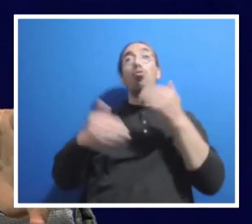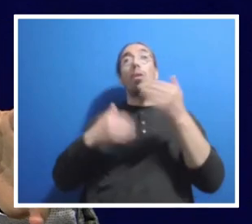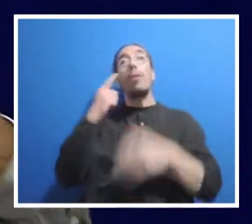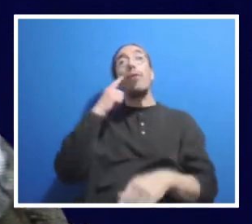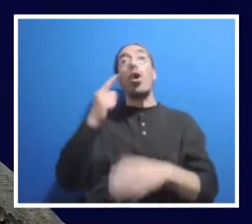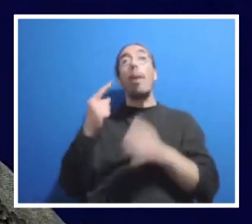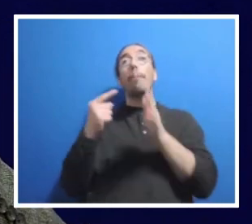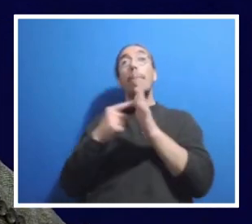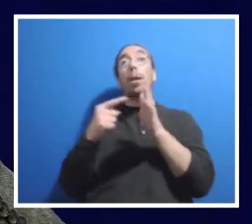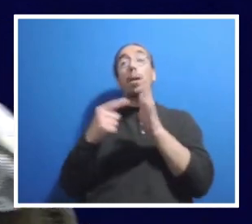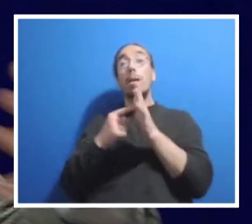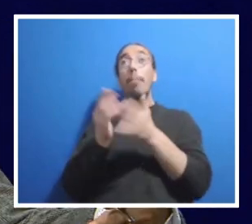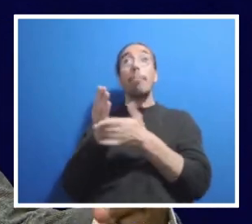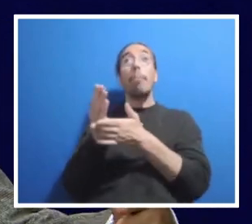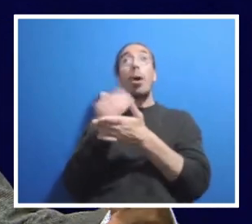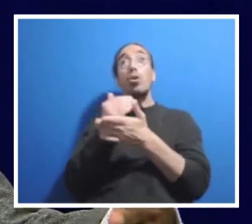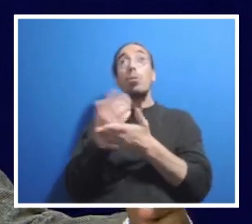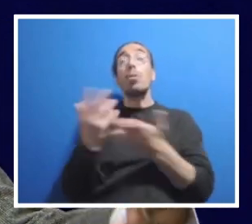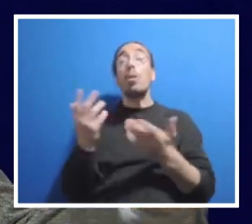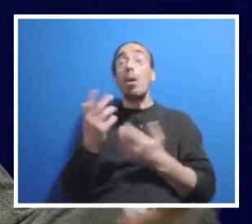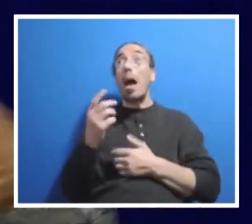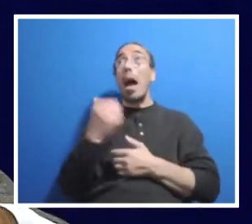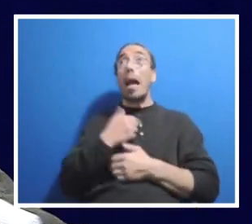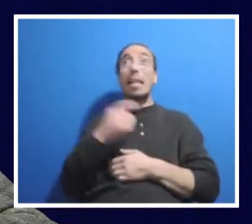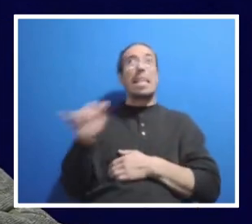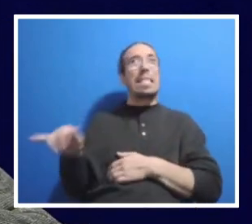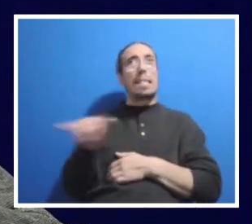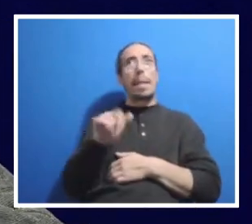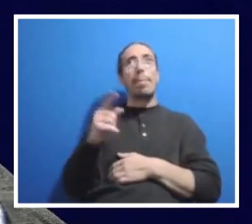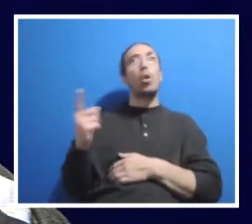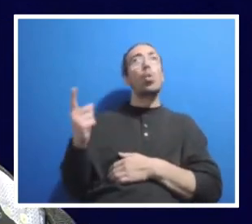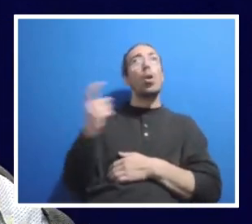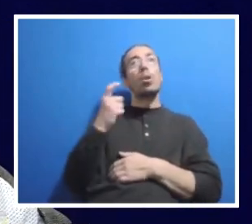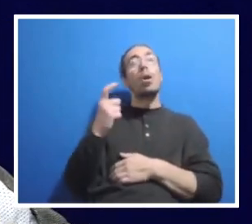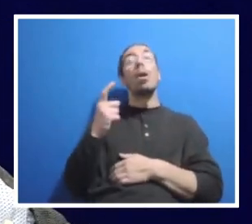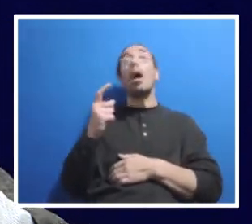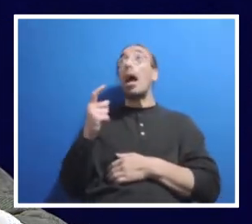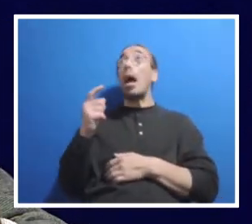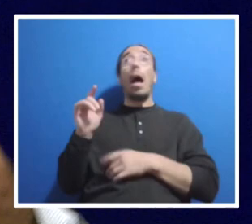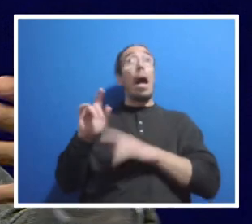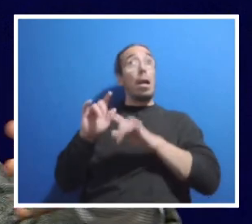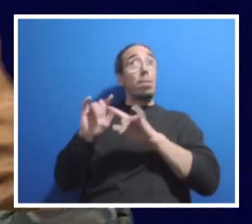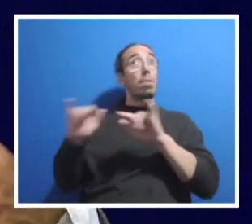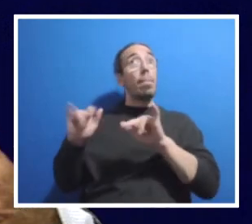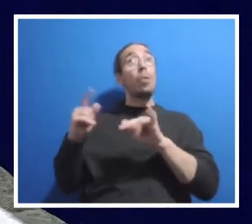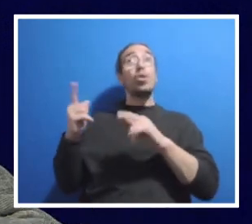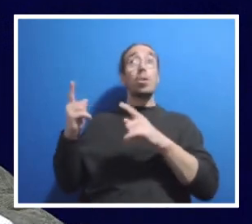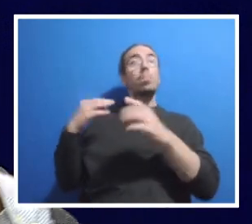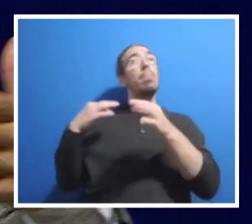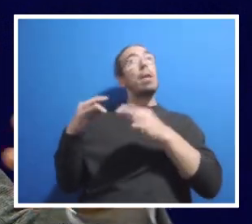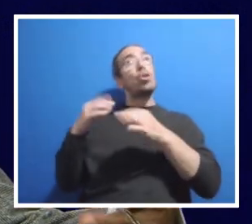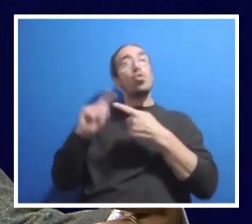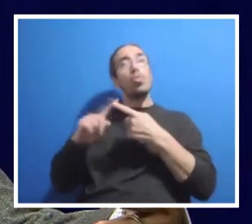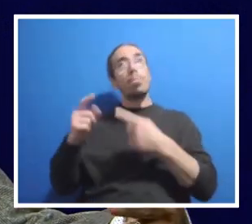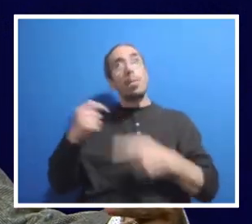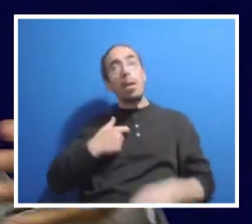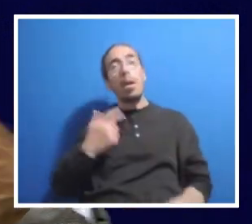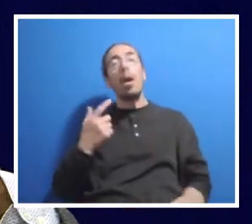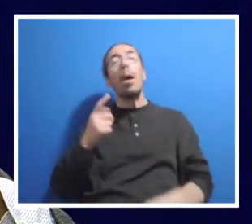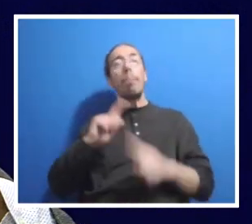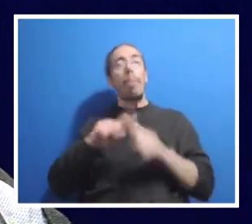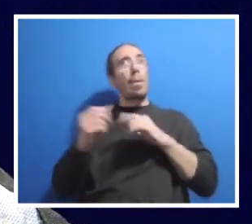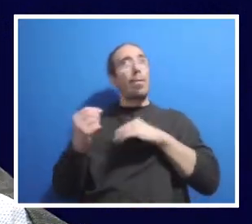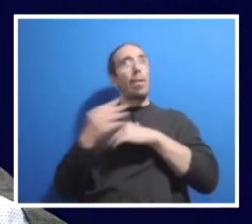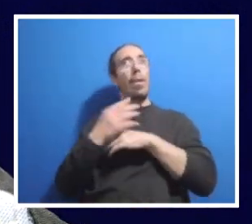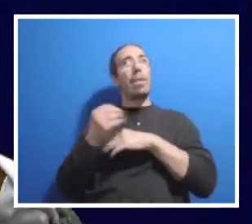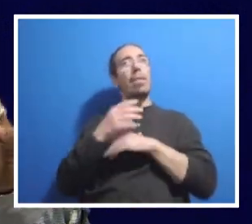allocation model because I had the same question when we started and she had to explain it to me. So, we have NACUBO as advisors and we have this article